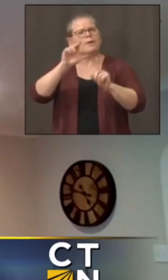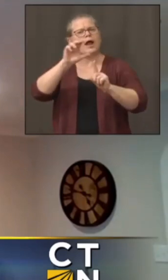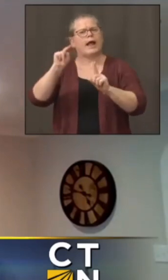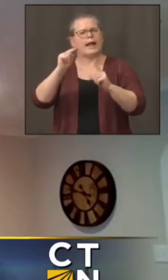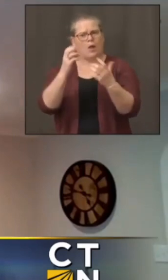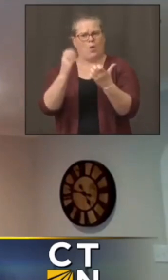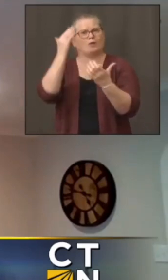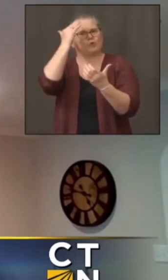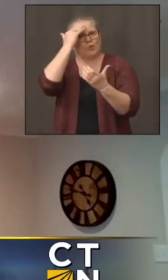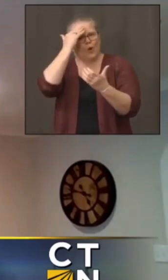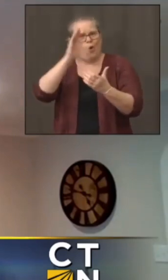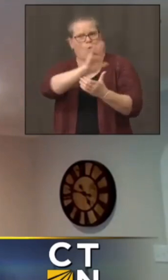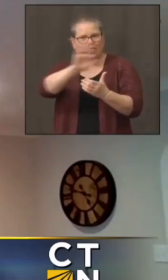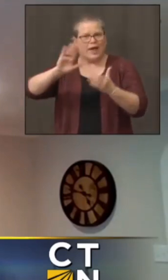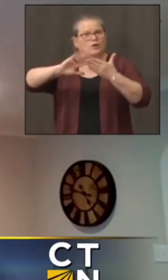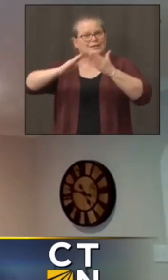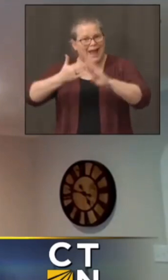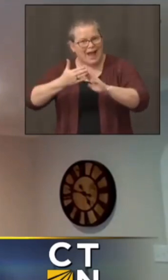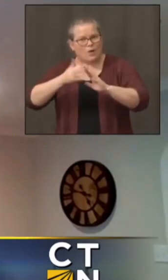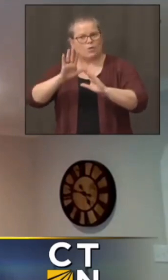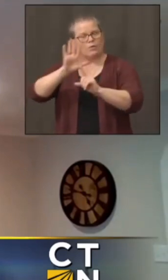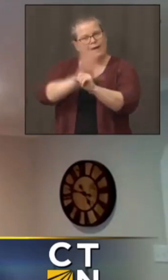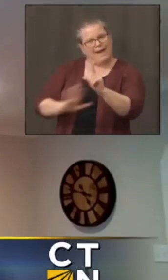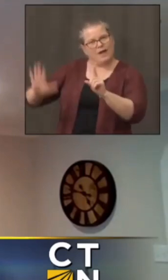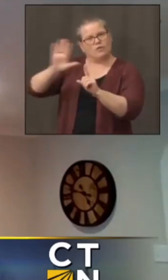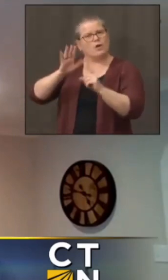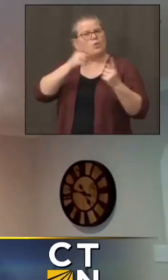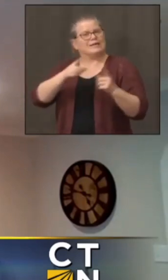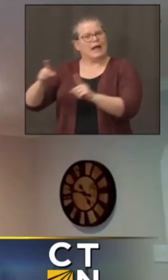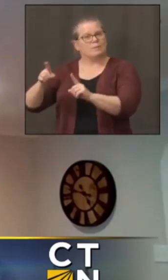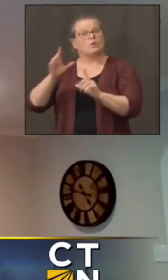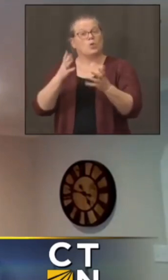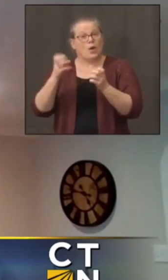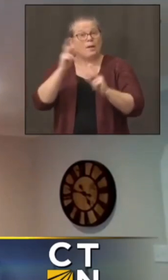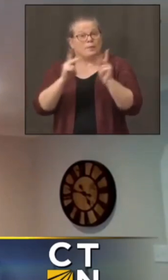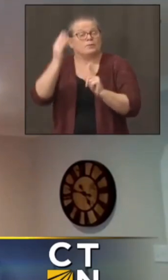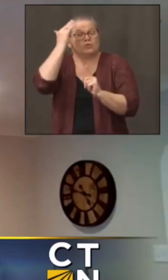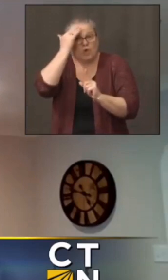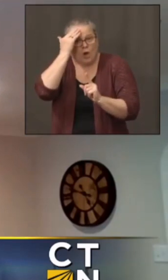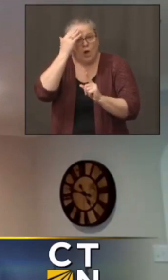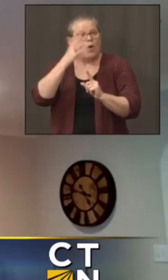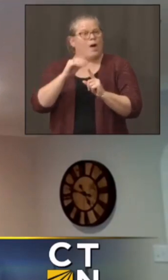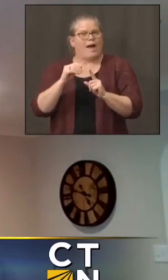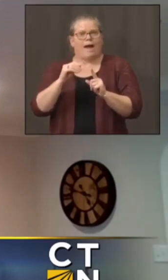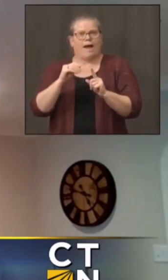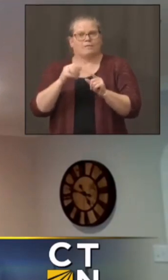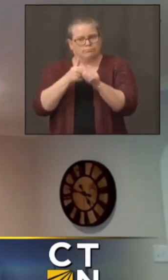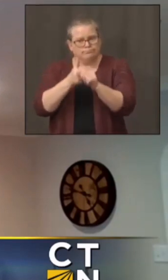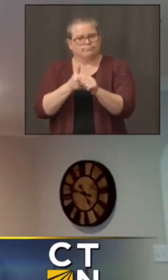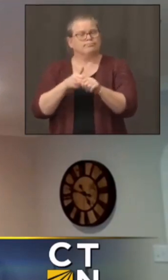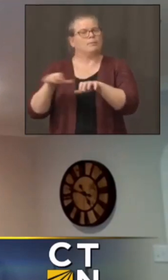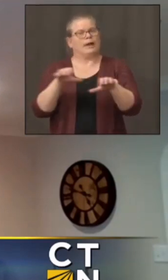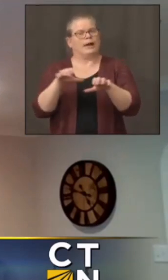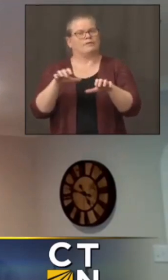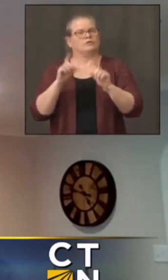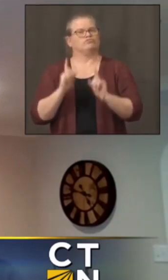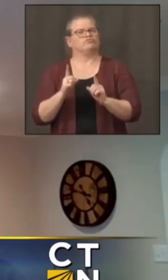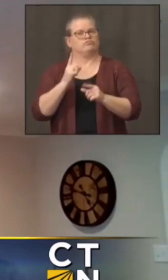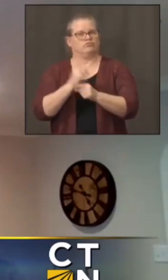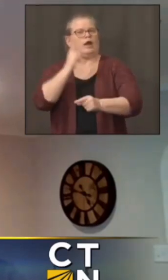town and their county and to take action. A lot of this prevention,